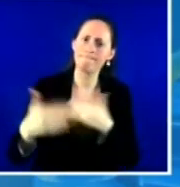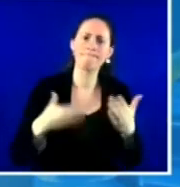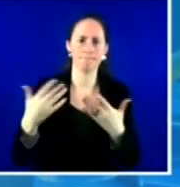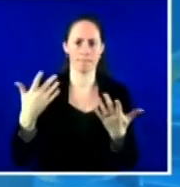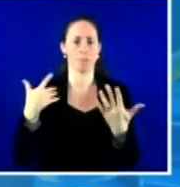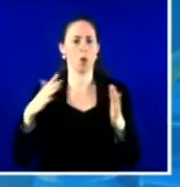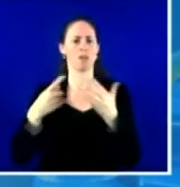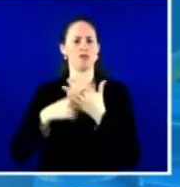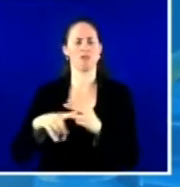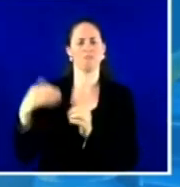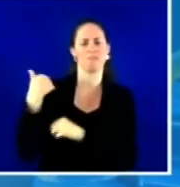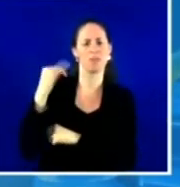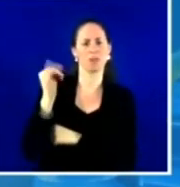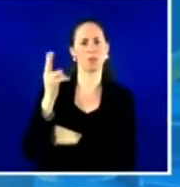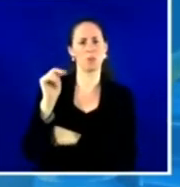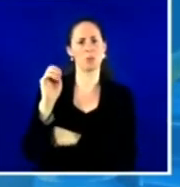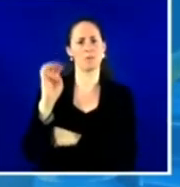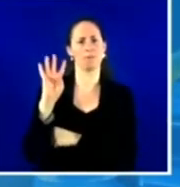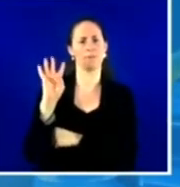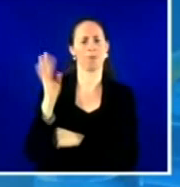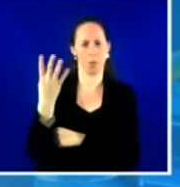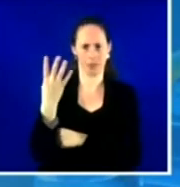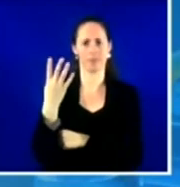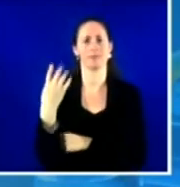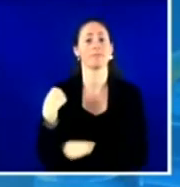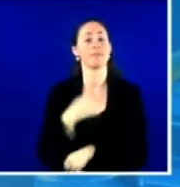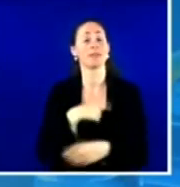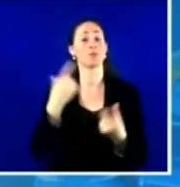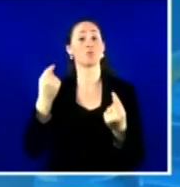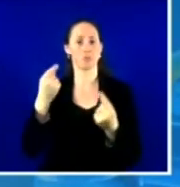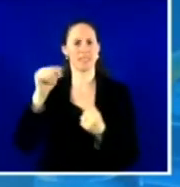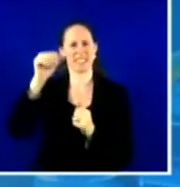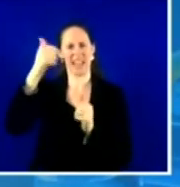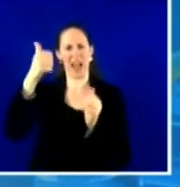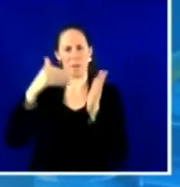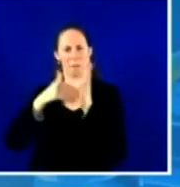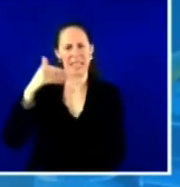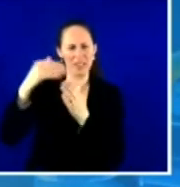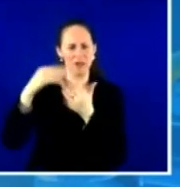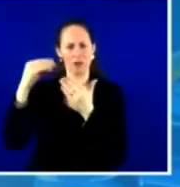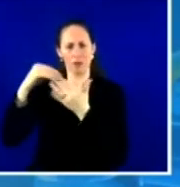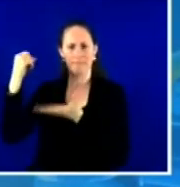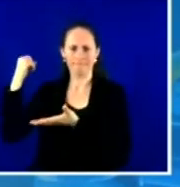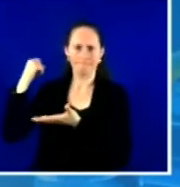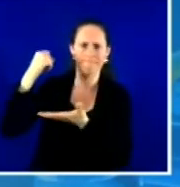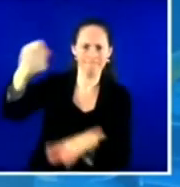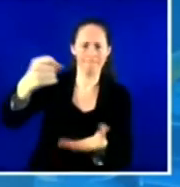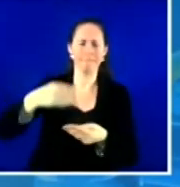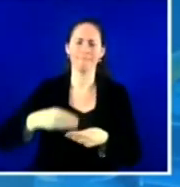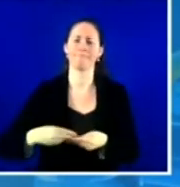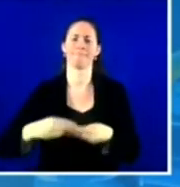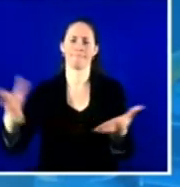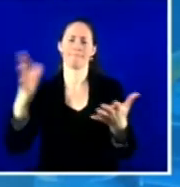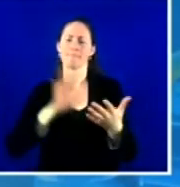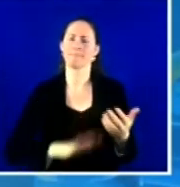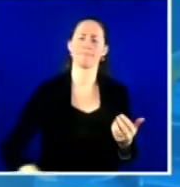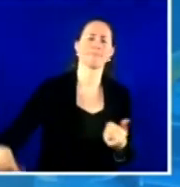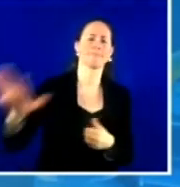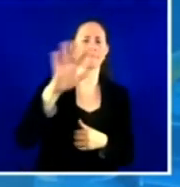additional $10 million in community grants that we've provided to 100 community-based organizations to